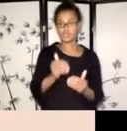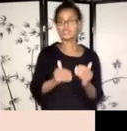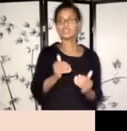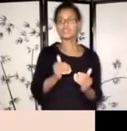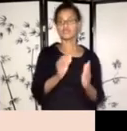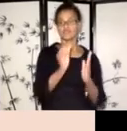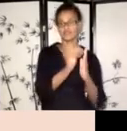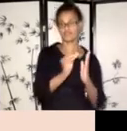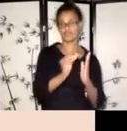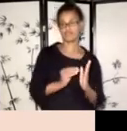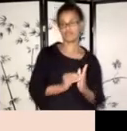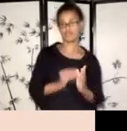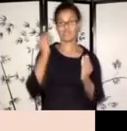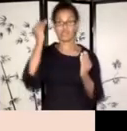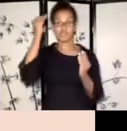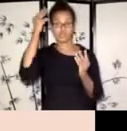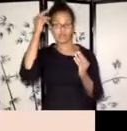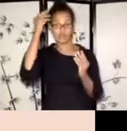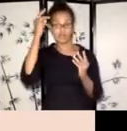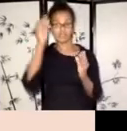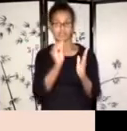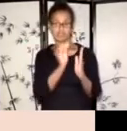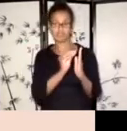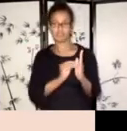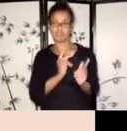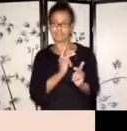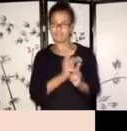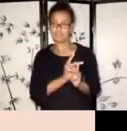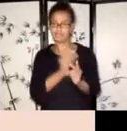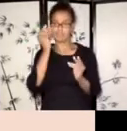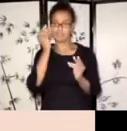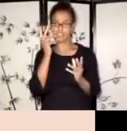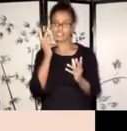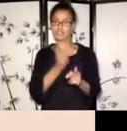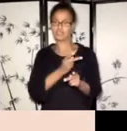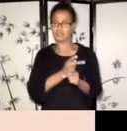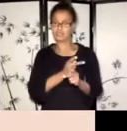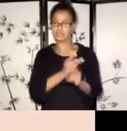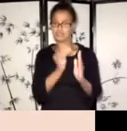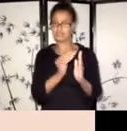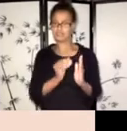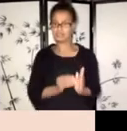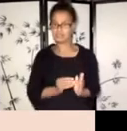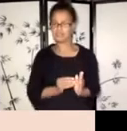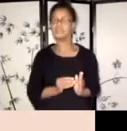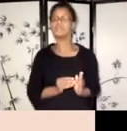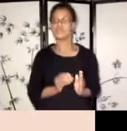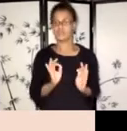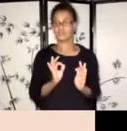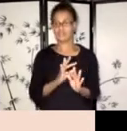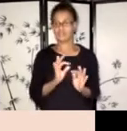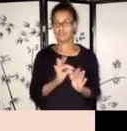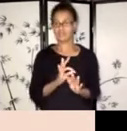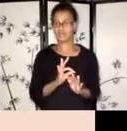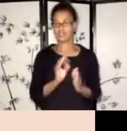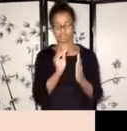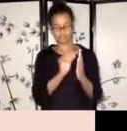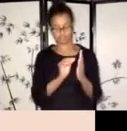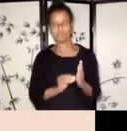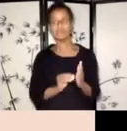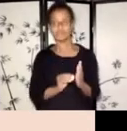if you're seeing any impacts, you're getting feedback, that sort of thing, because all of that can come in really handy during your report writing.